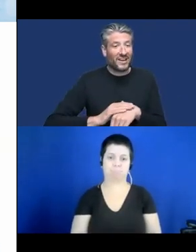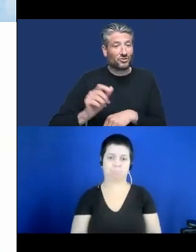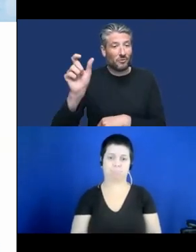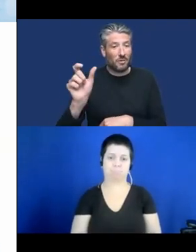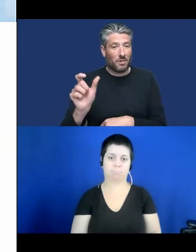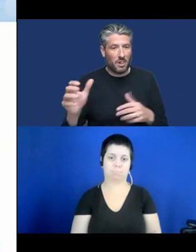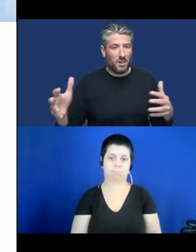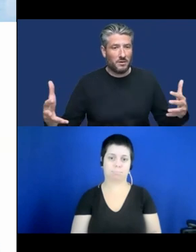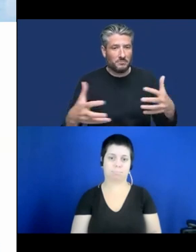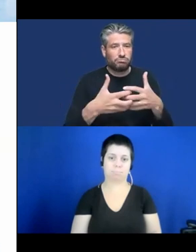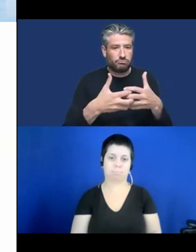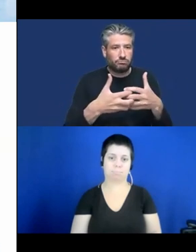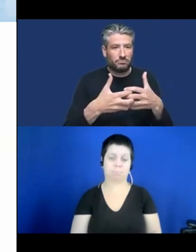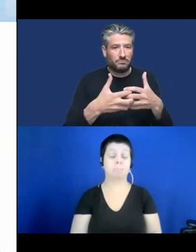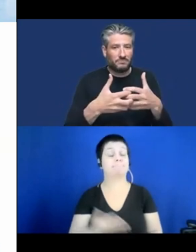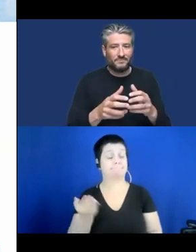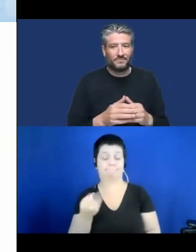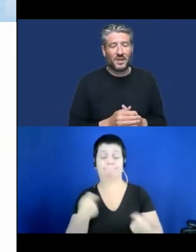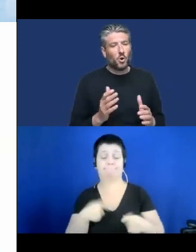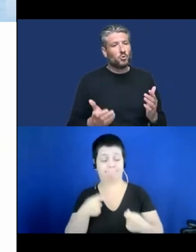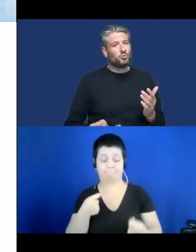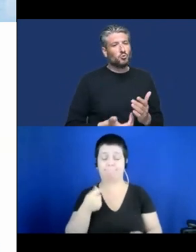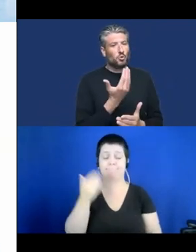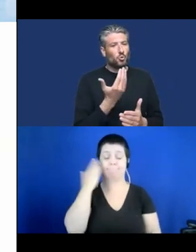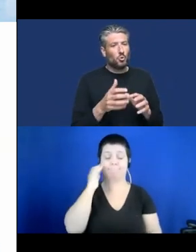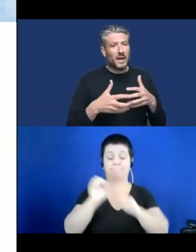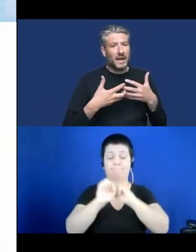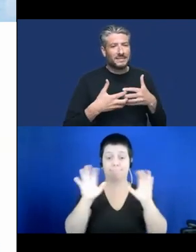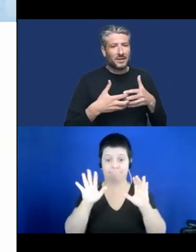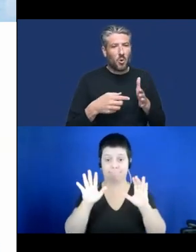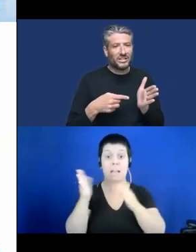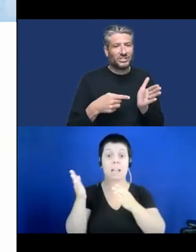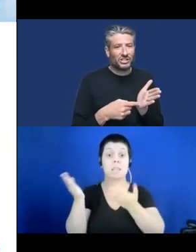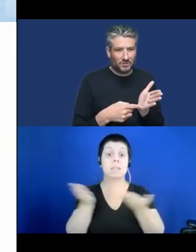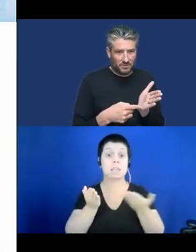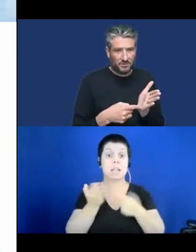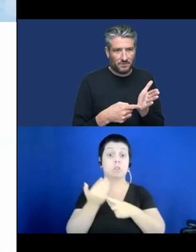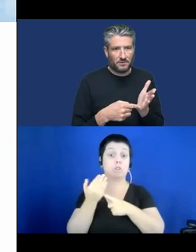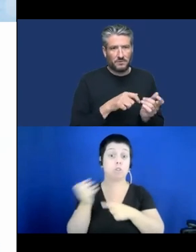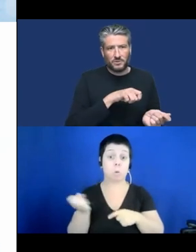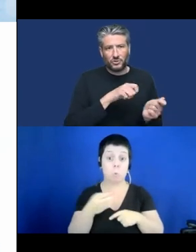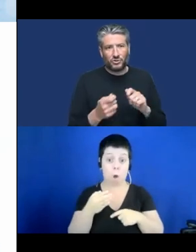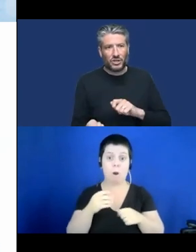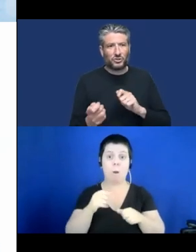technologies are changing roles and also, as I already said, that it changes processes